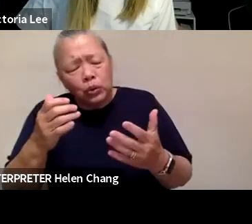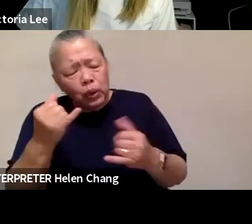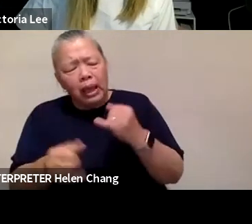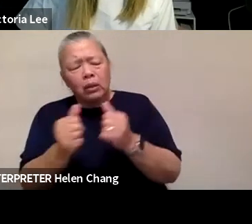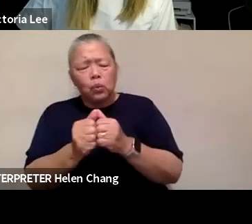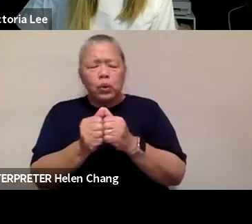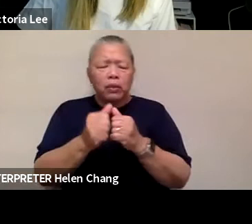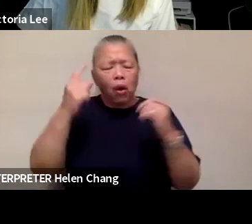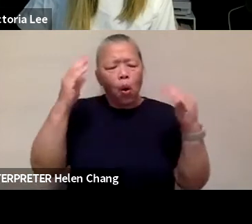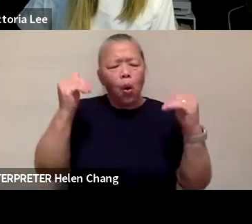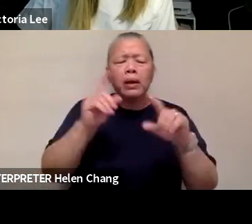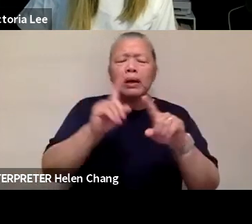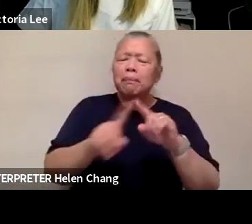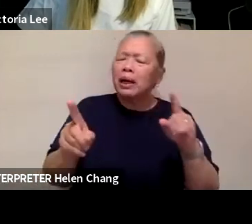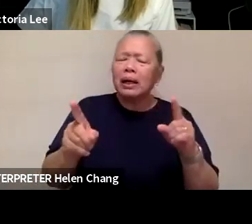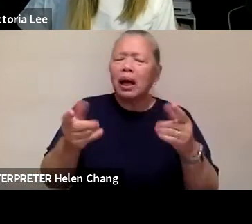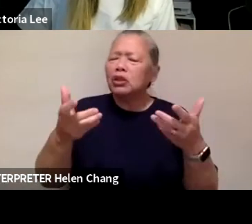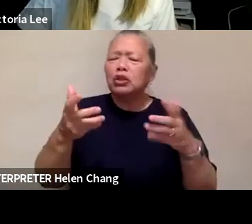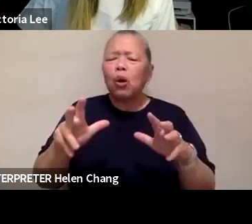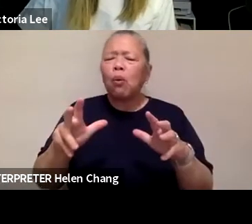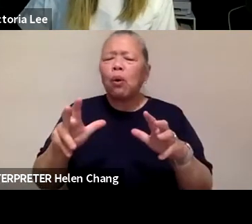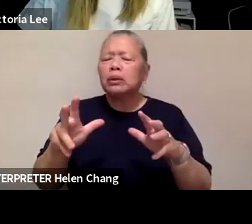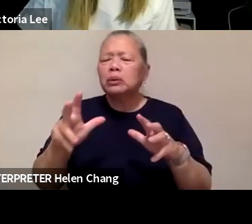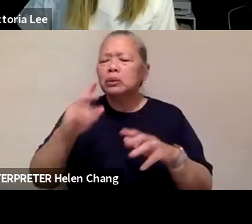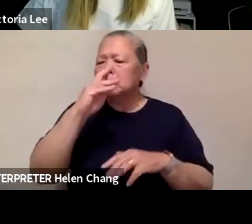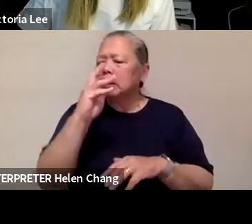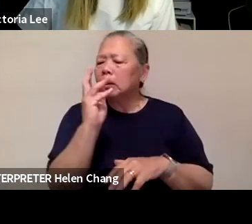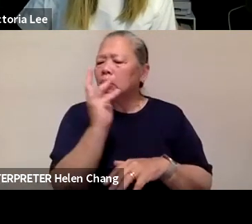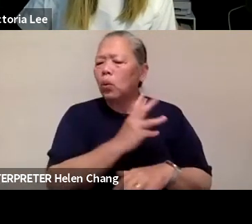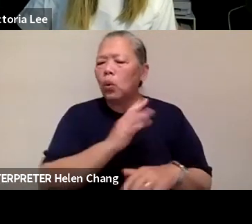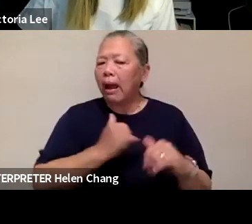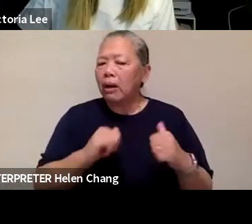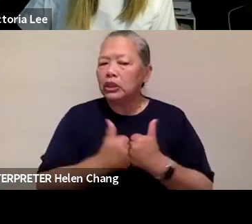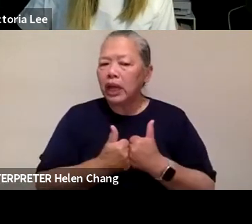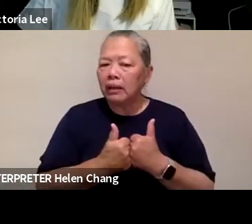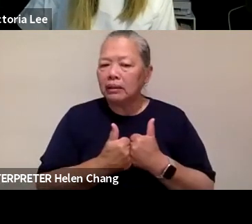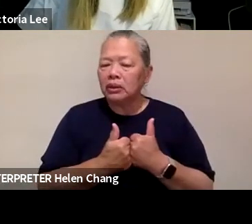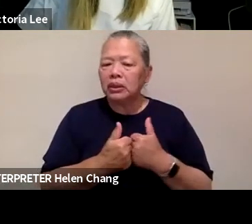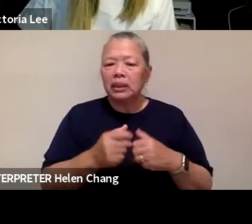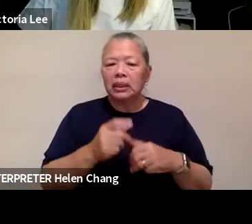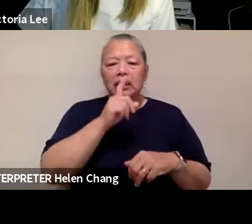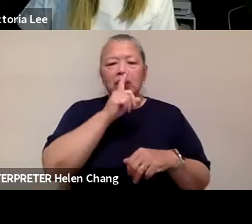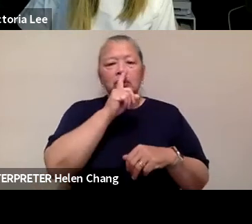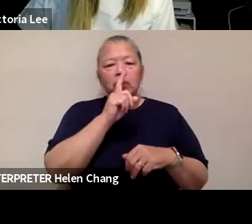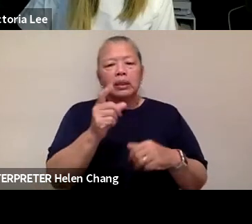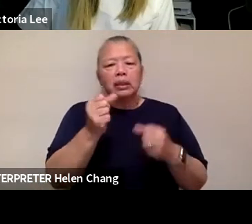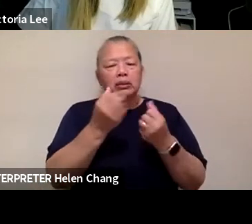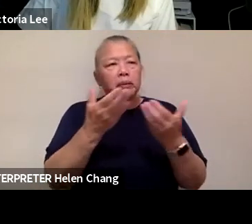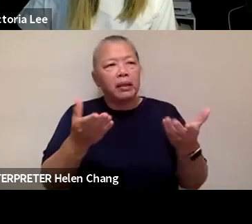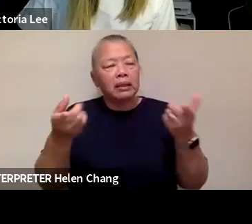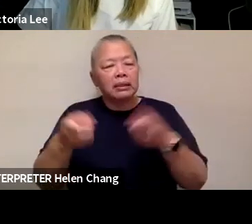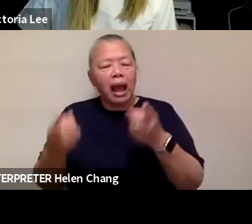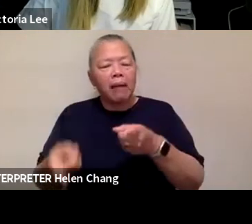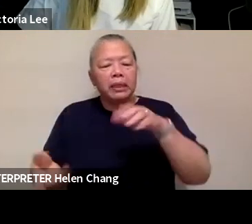collectively being challenged with, which is just, you know, one thing stacked on another between the pandemic